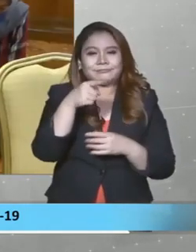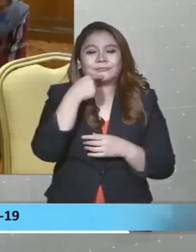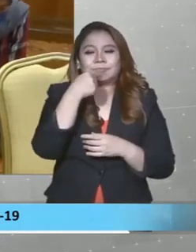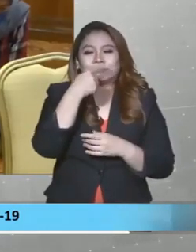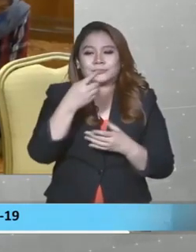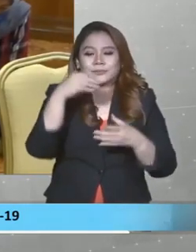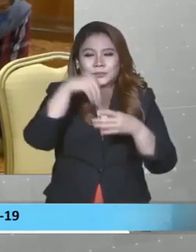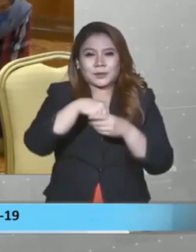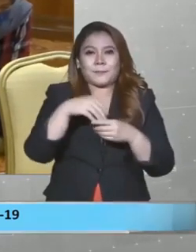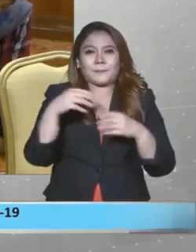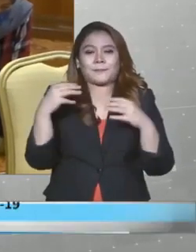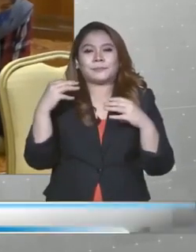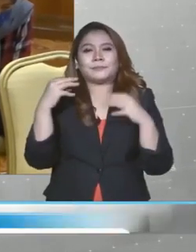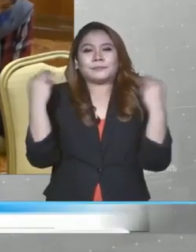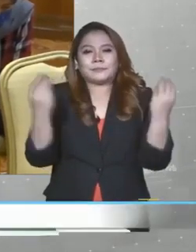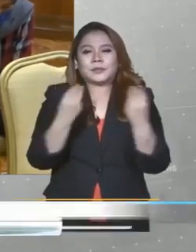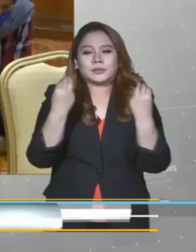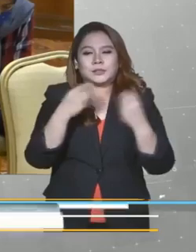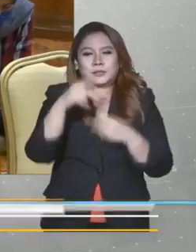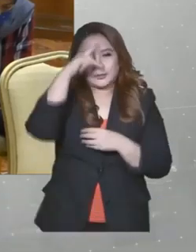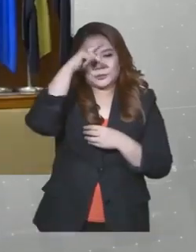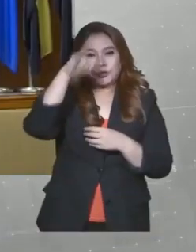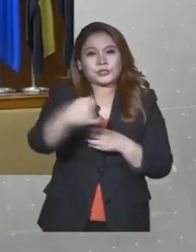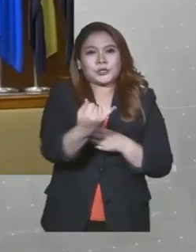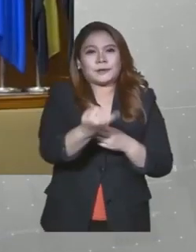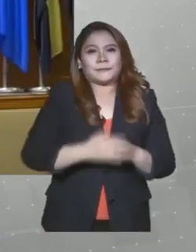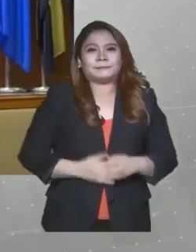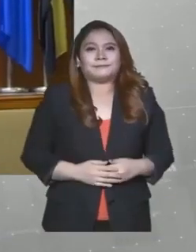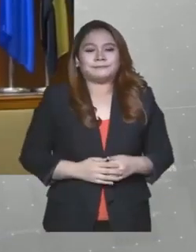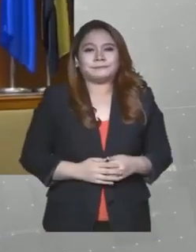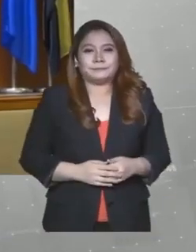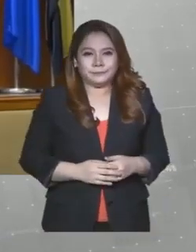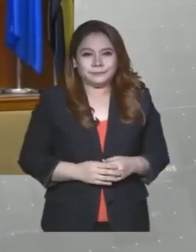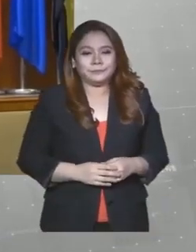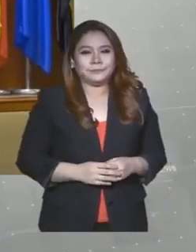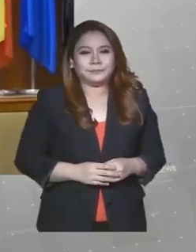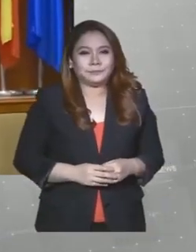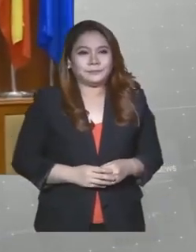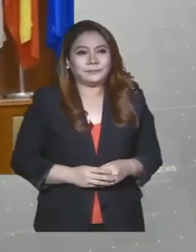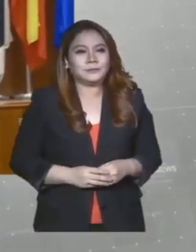Sumbangan Korporat Keluarga Malaysia di Putrajaya. Terima kasih kerana